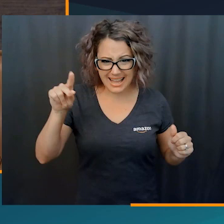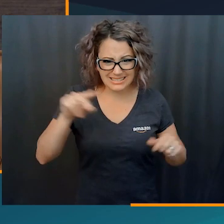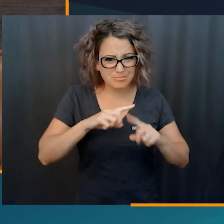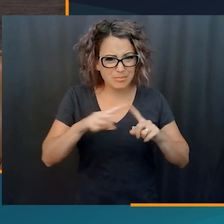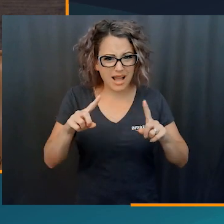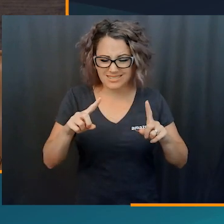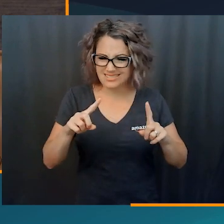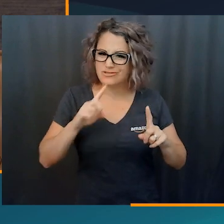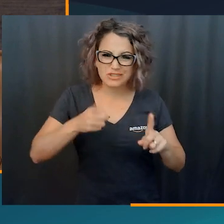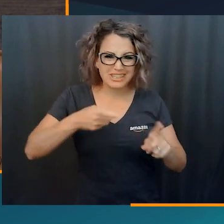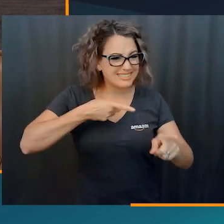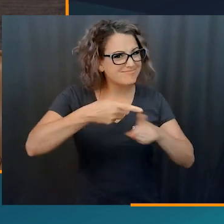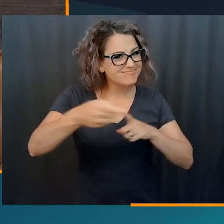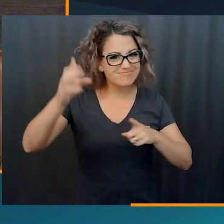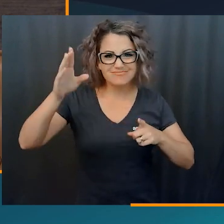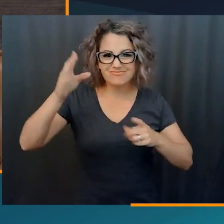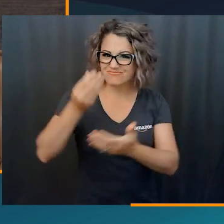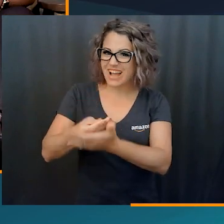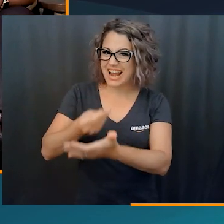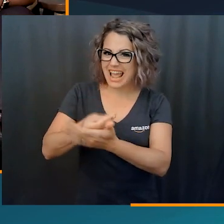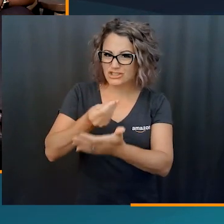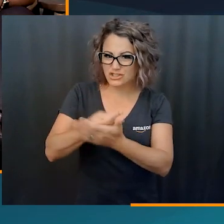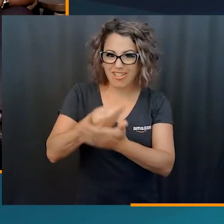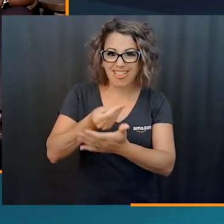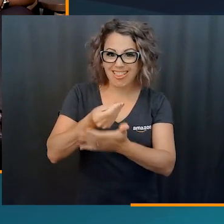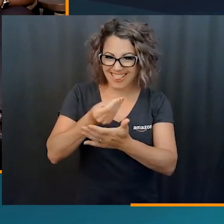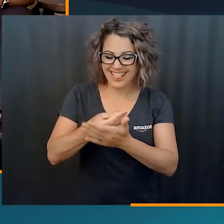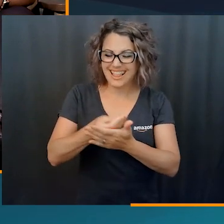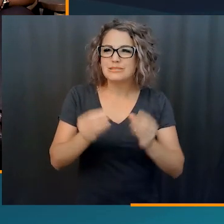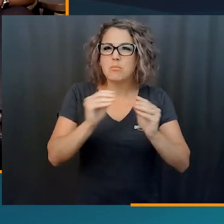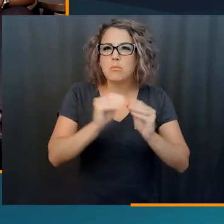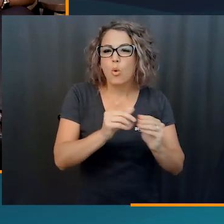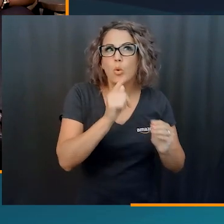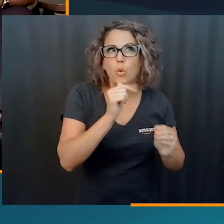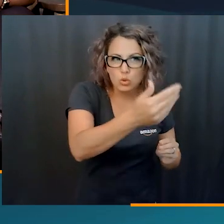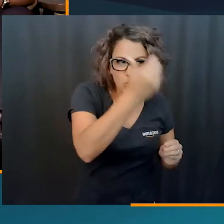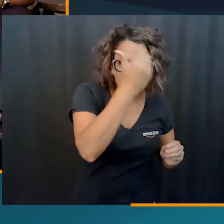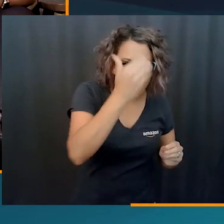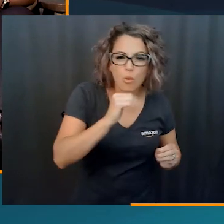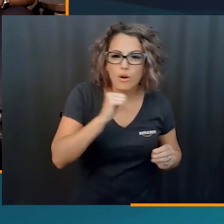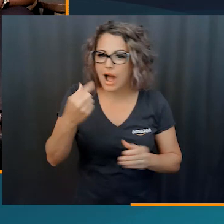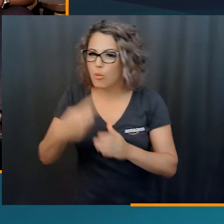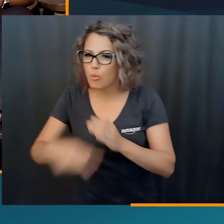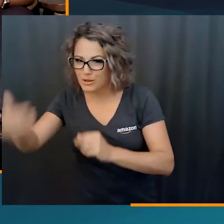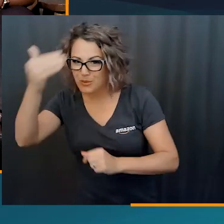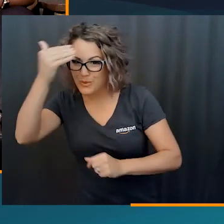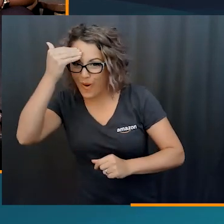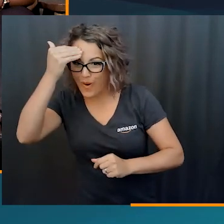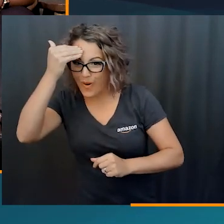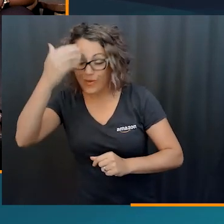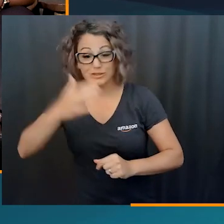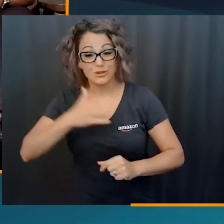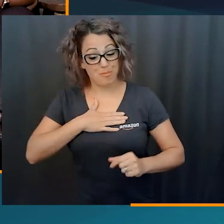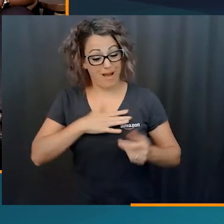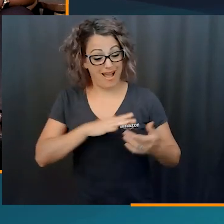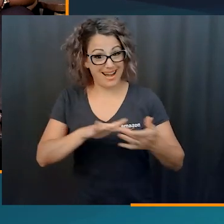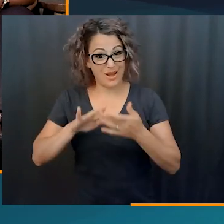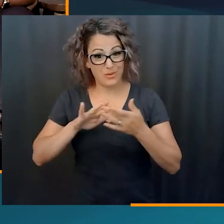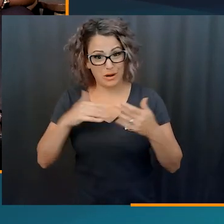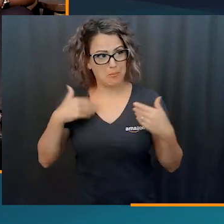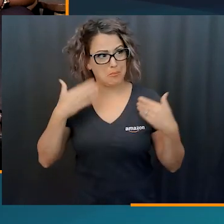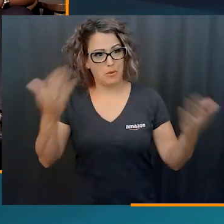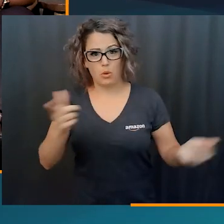conversations were progressing and materializing. You know, the marketplace was something more of like who you know versus what you know. And